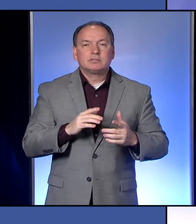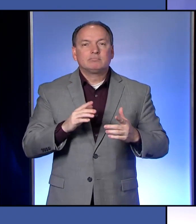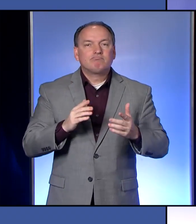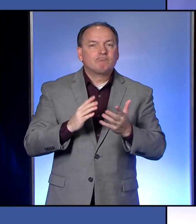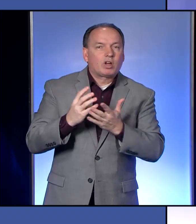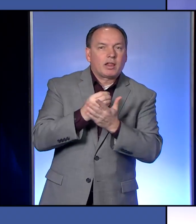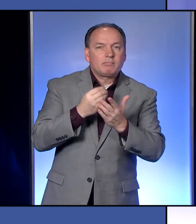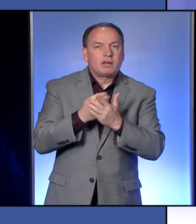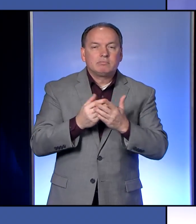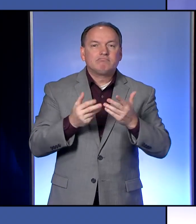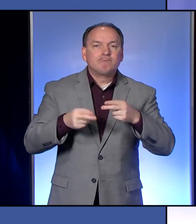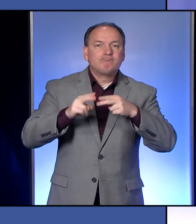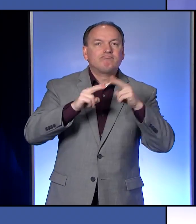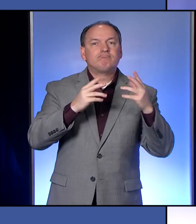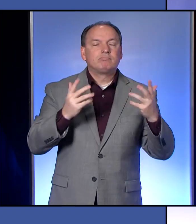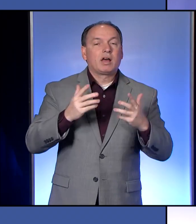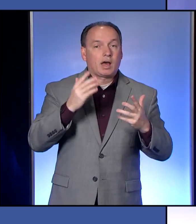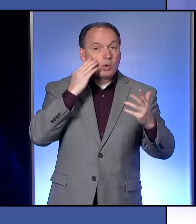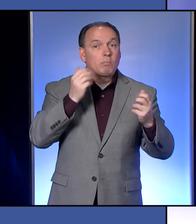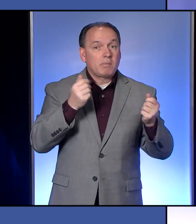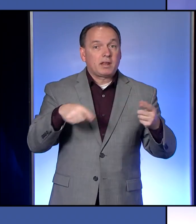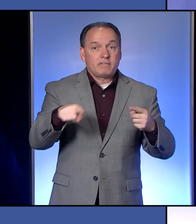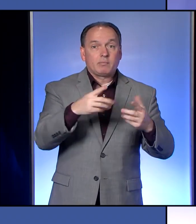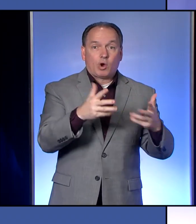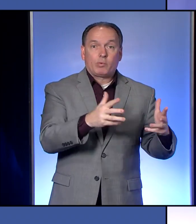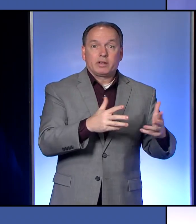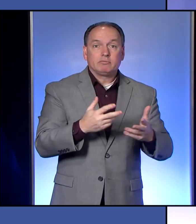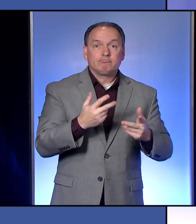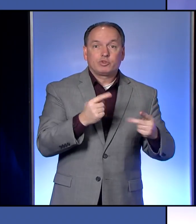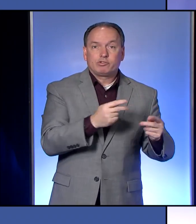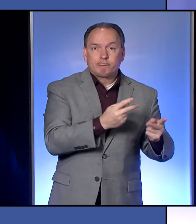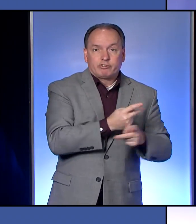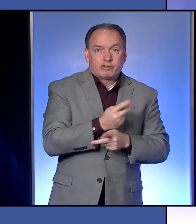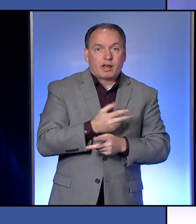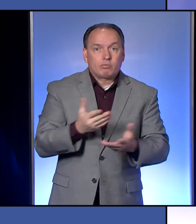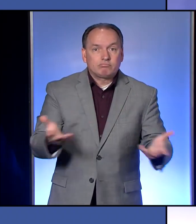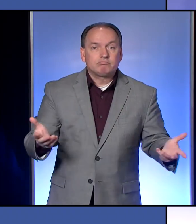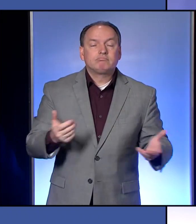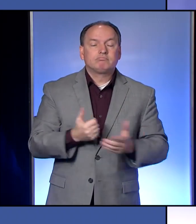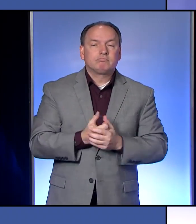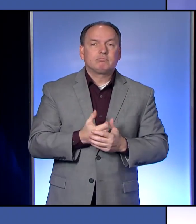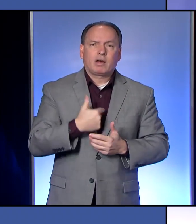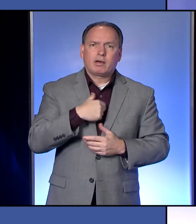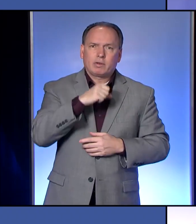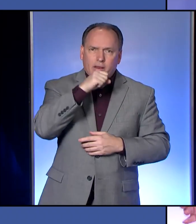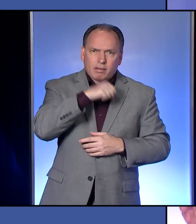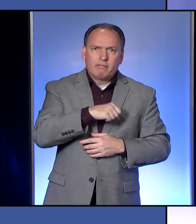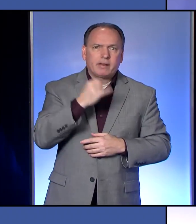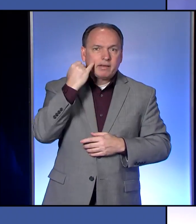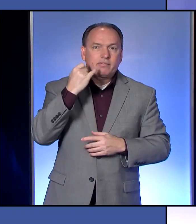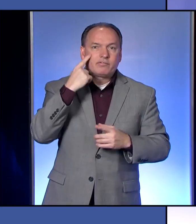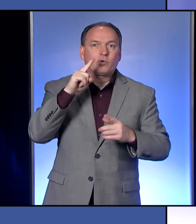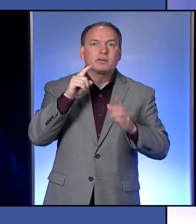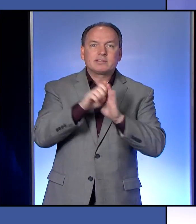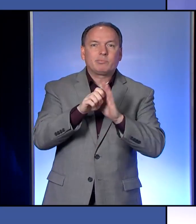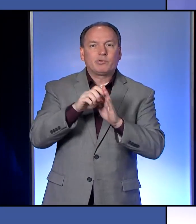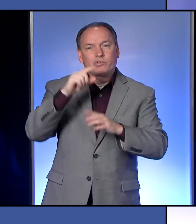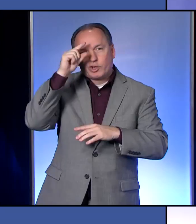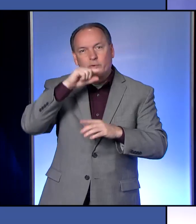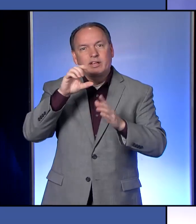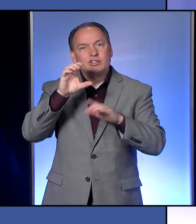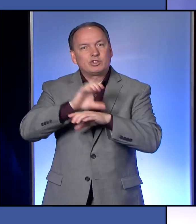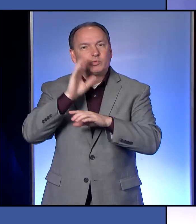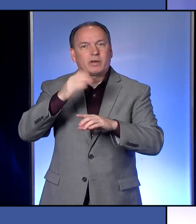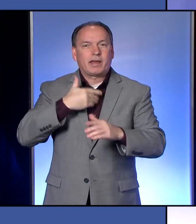of them already are trying to figure that out. And, you know, I would love it if, let's just say, the Greek church would have